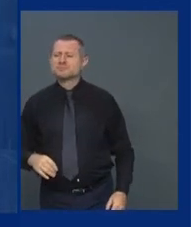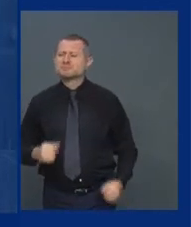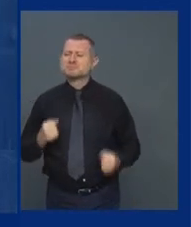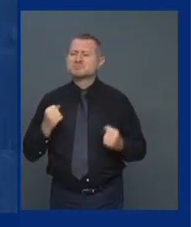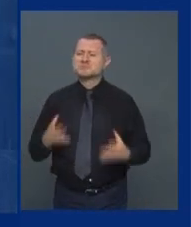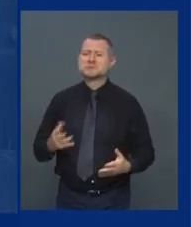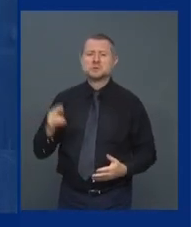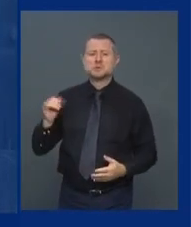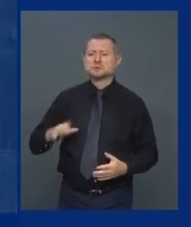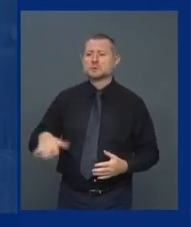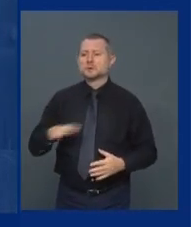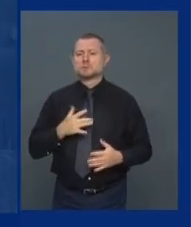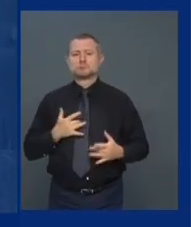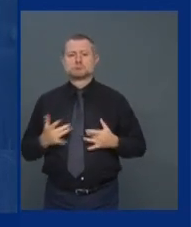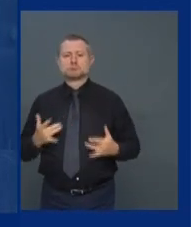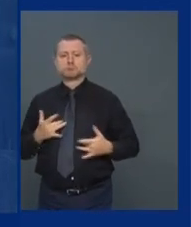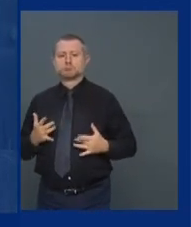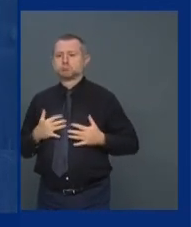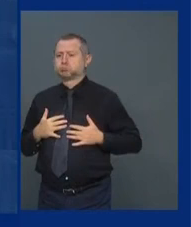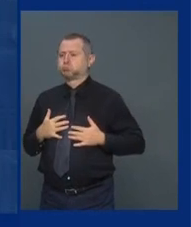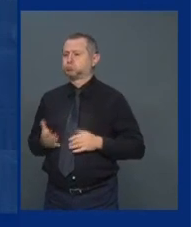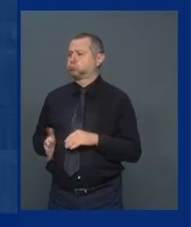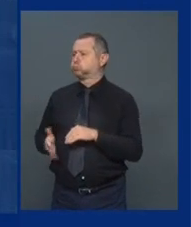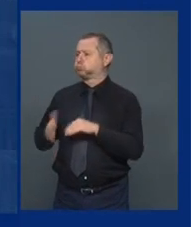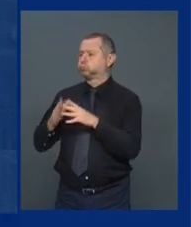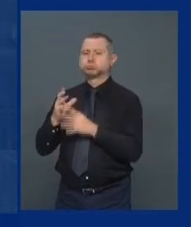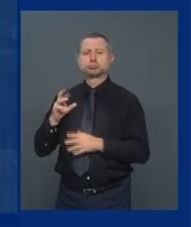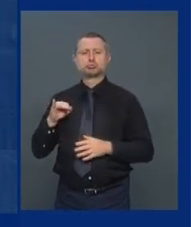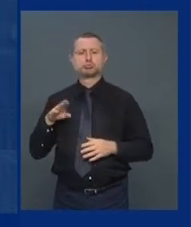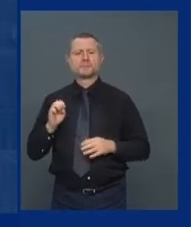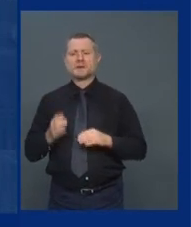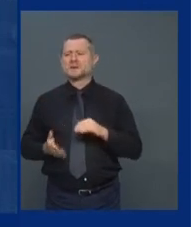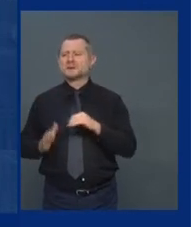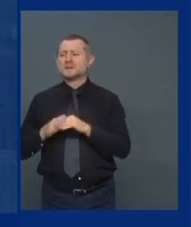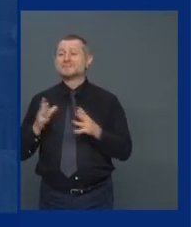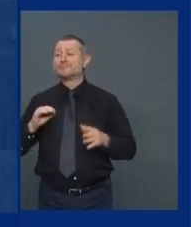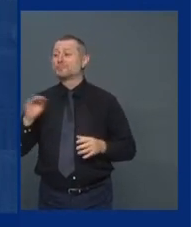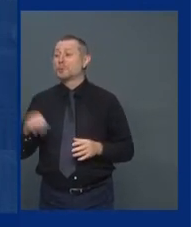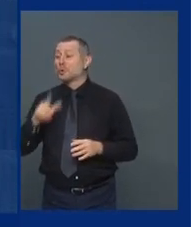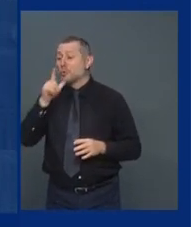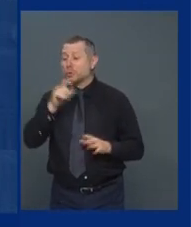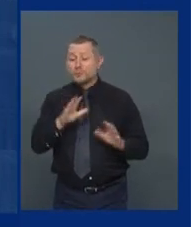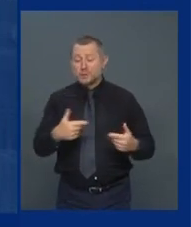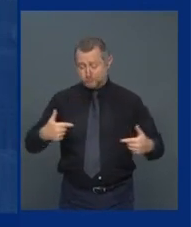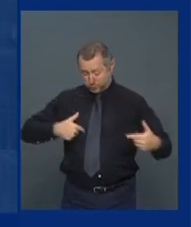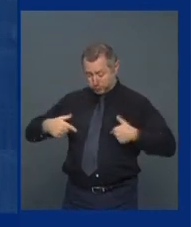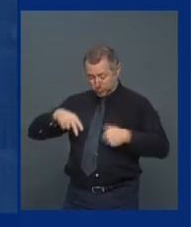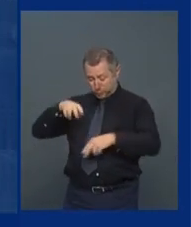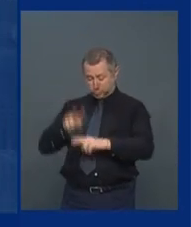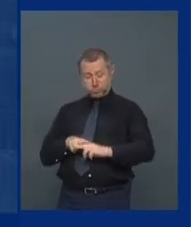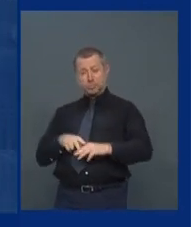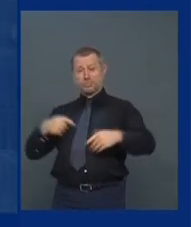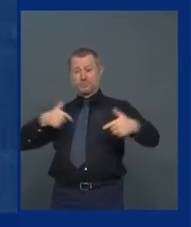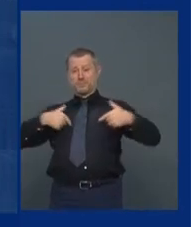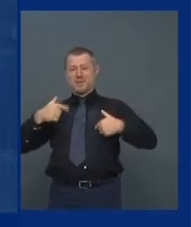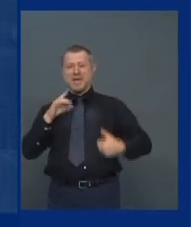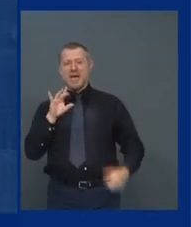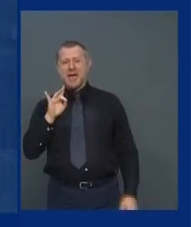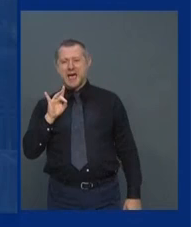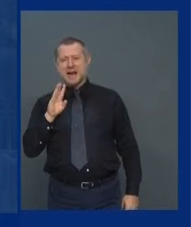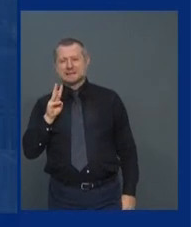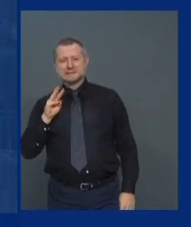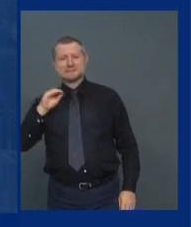crime. The percent of shooting victims, 86% black and brown.